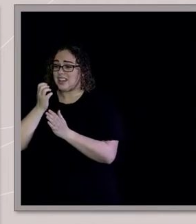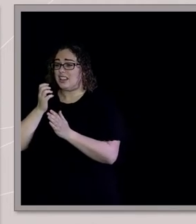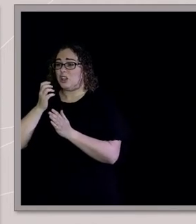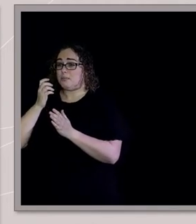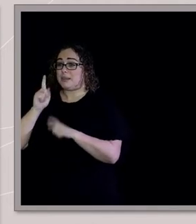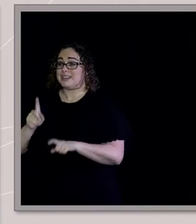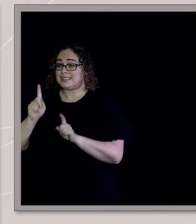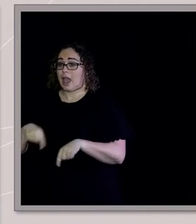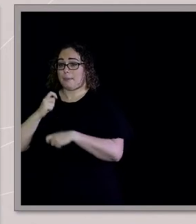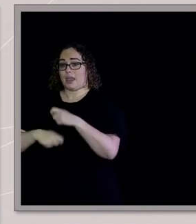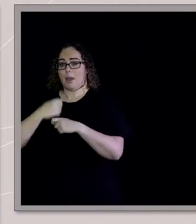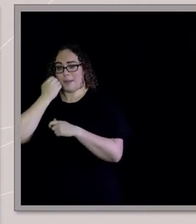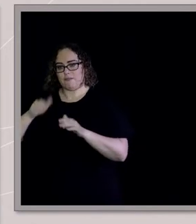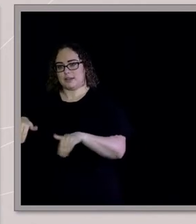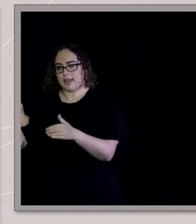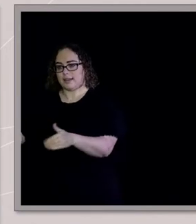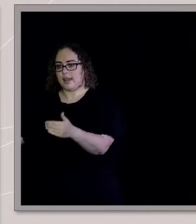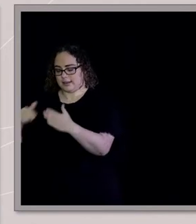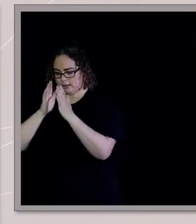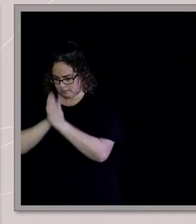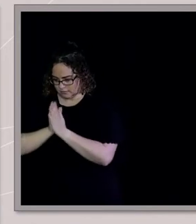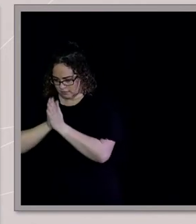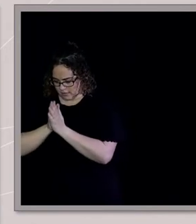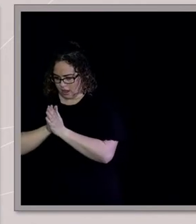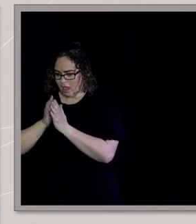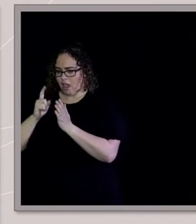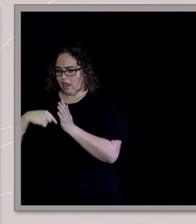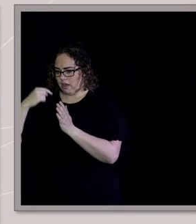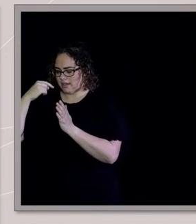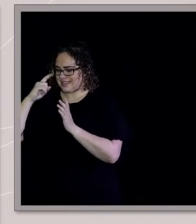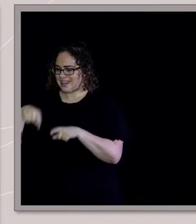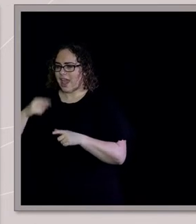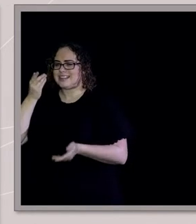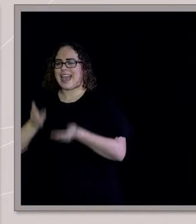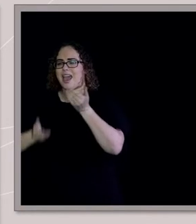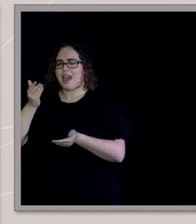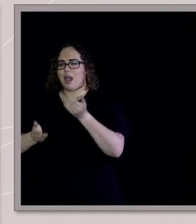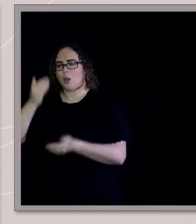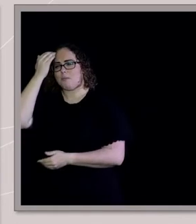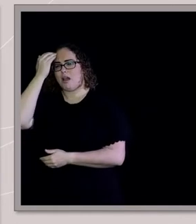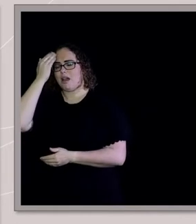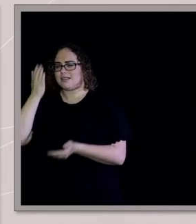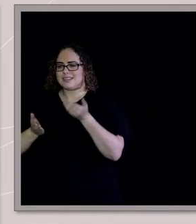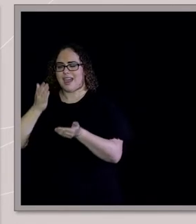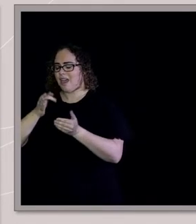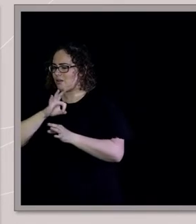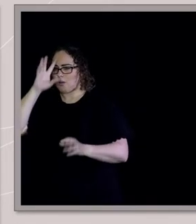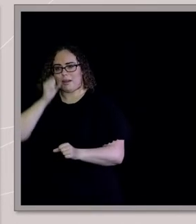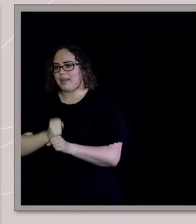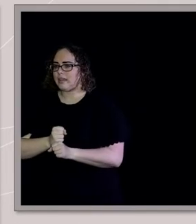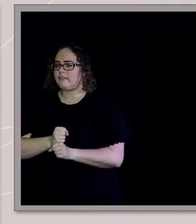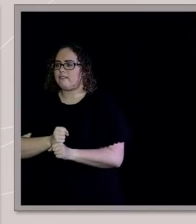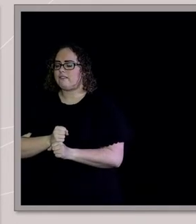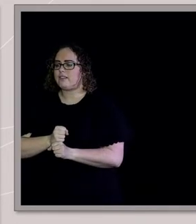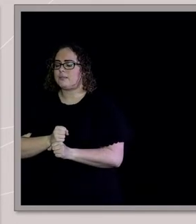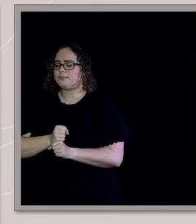doubts would be flying around in my head. But it wasn't something you could talk about, you know. This was our life. This was our church in